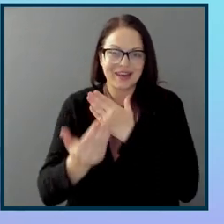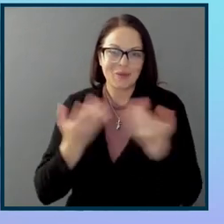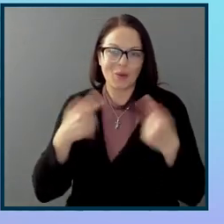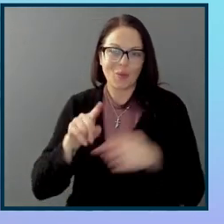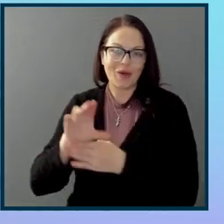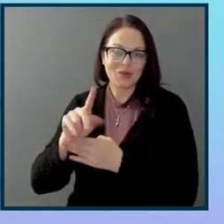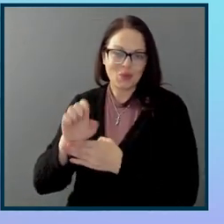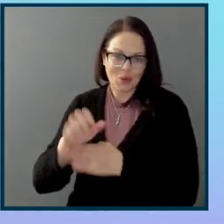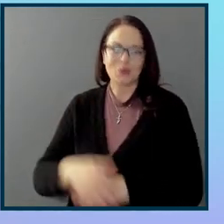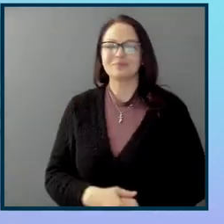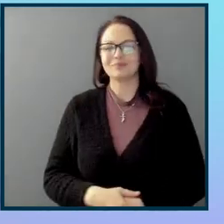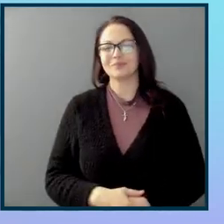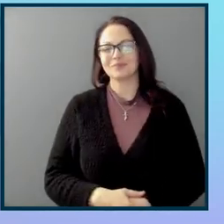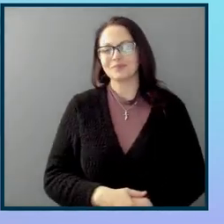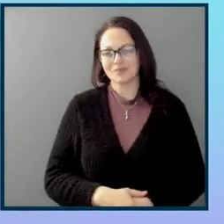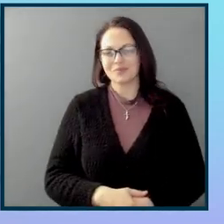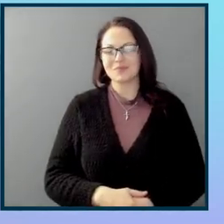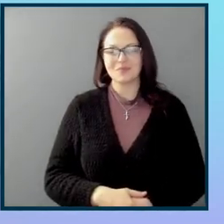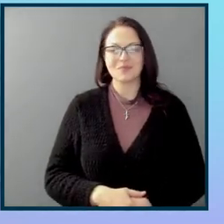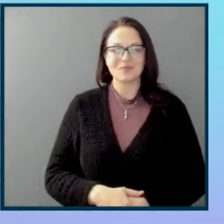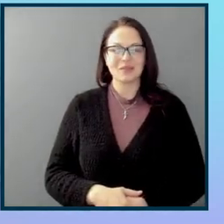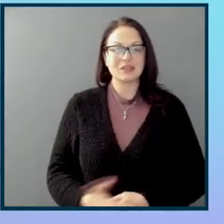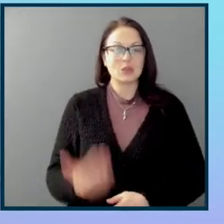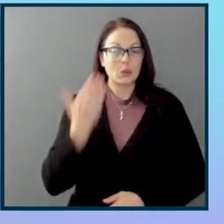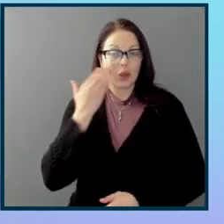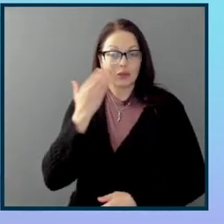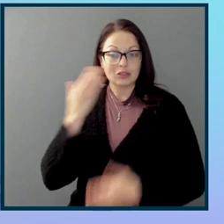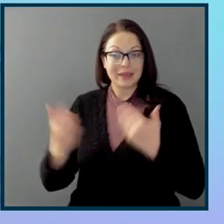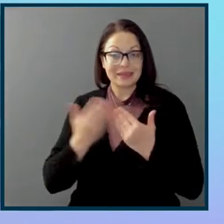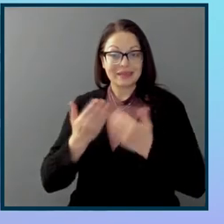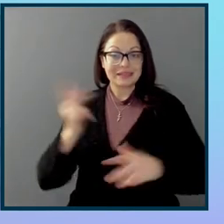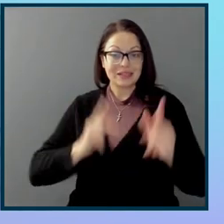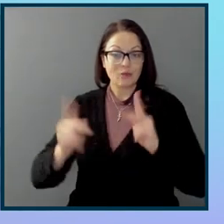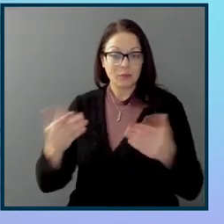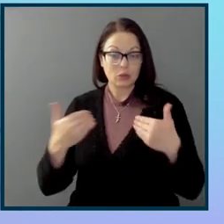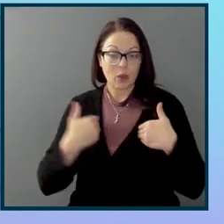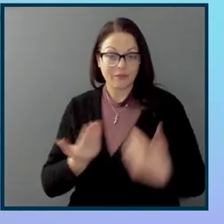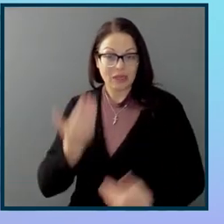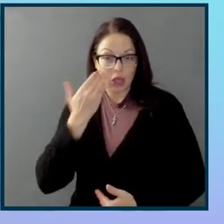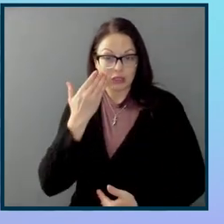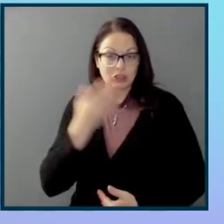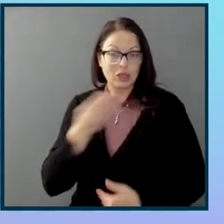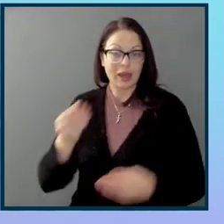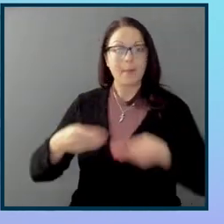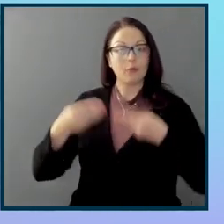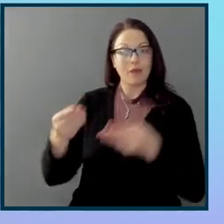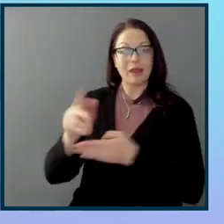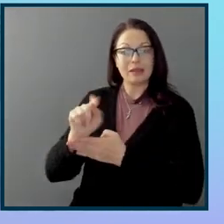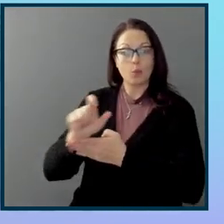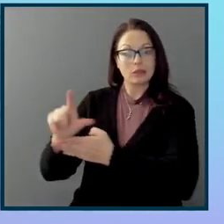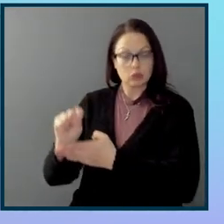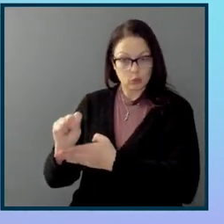so knowledge, make it easy for people to get the knowledge and give them the tools and get out of the way.